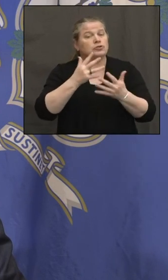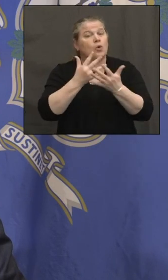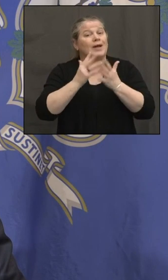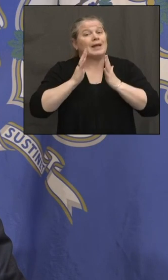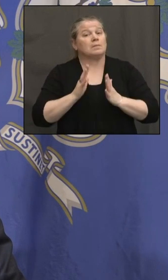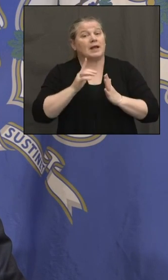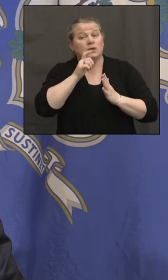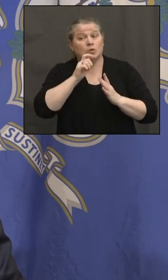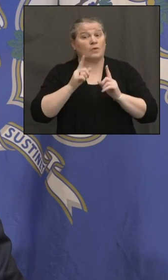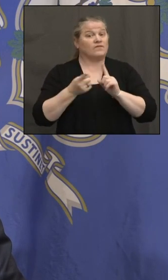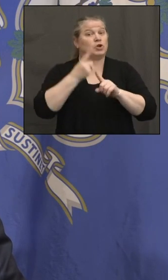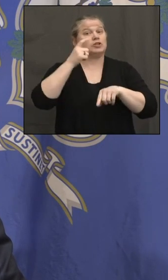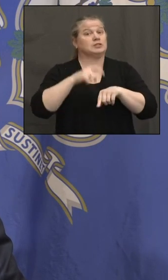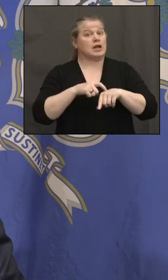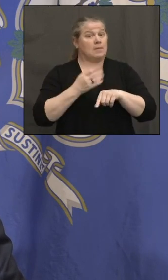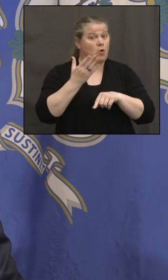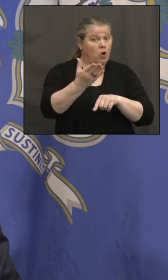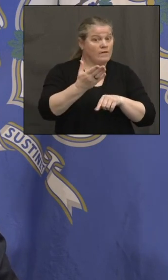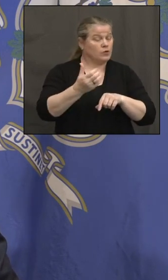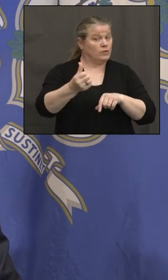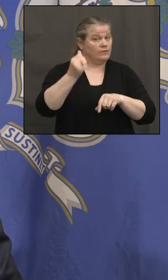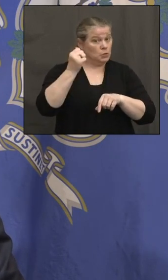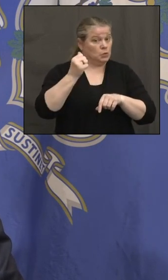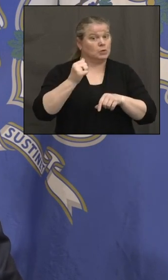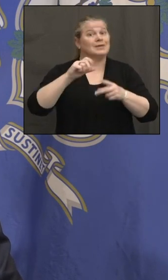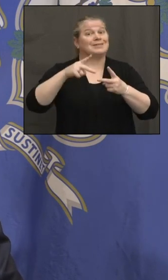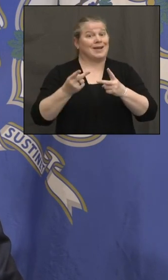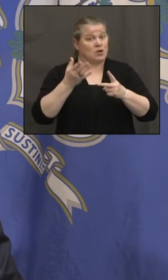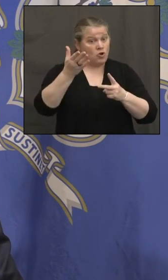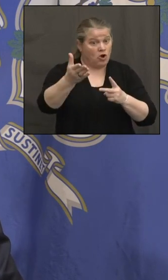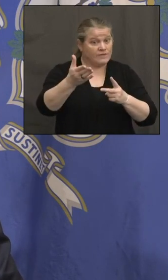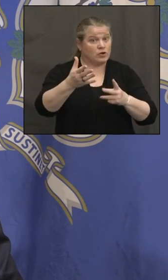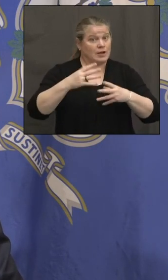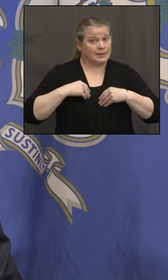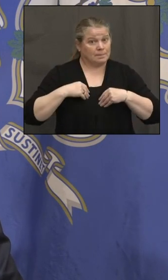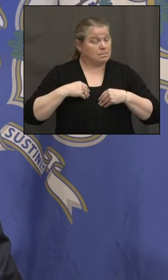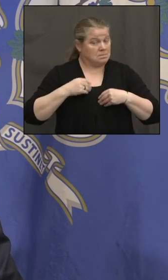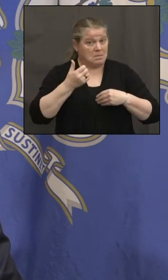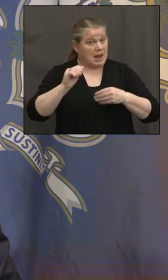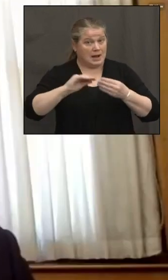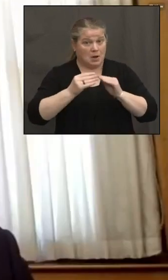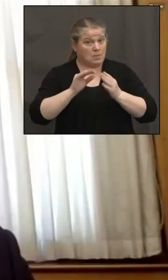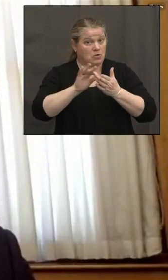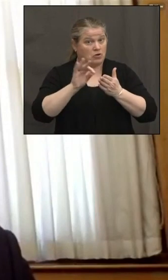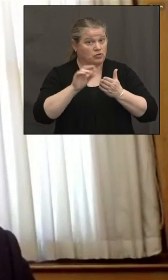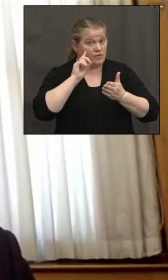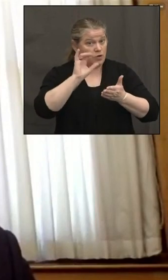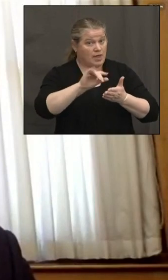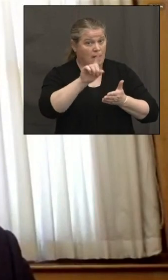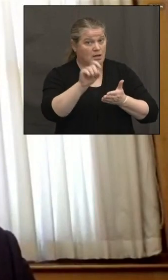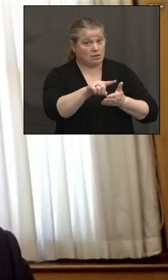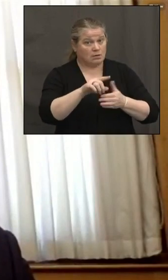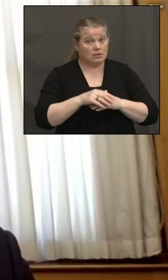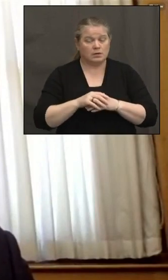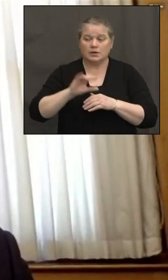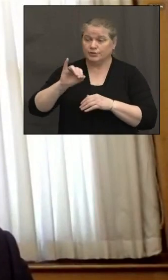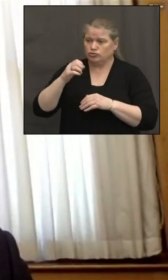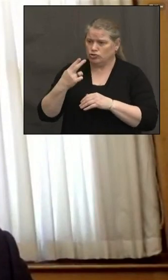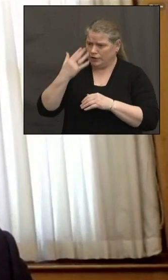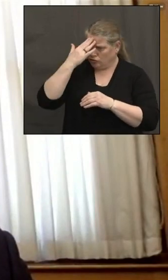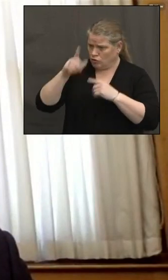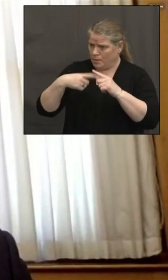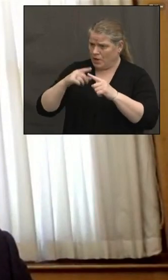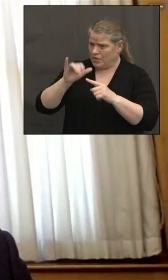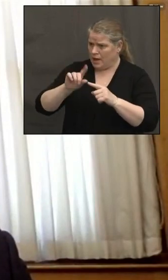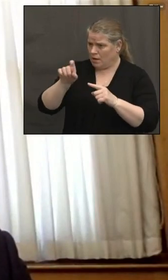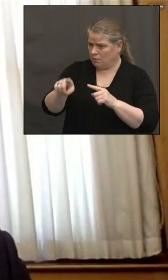it after all? Josh, do you have any input on that? Well, they're still working their way through on the first pass. And I